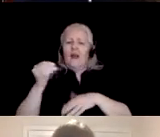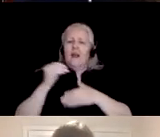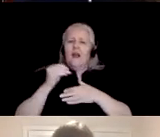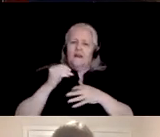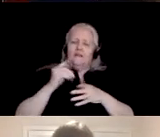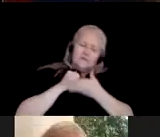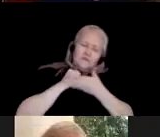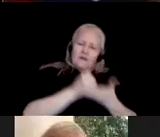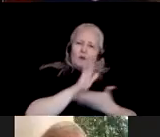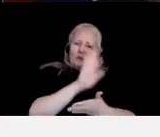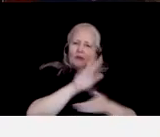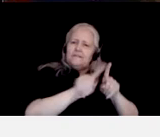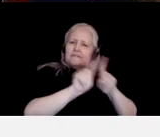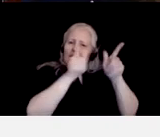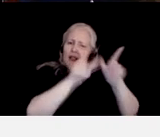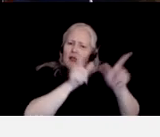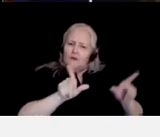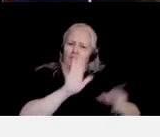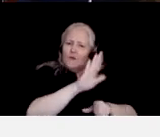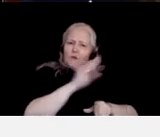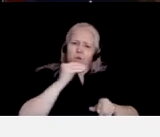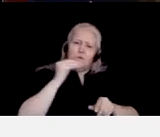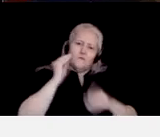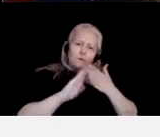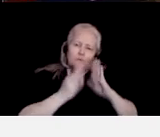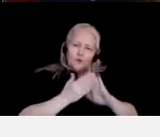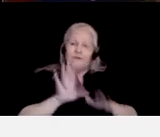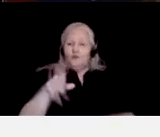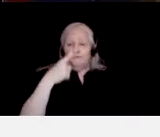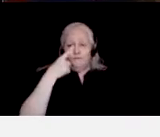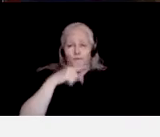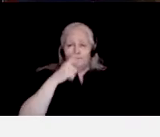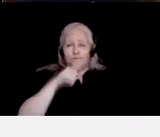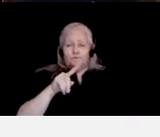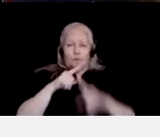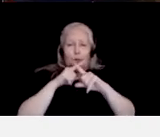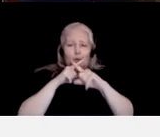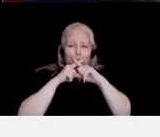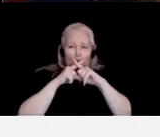speakers. Can I remind people to switch their mute on?